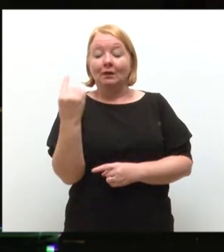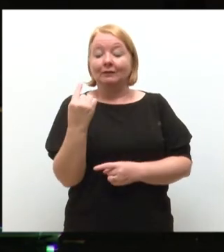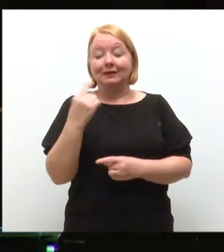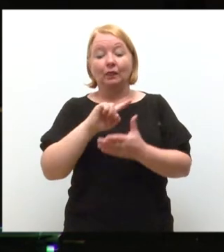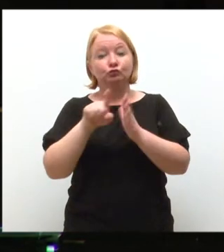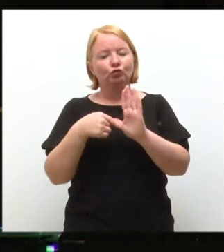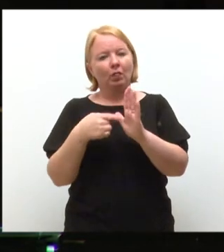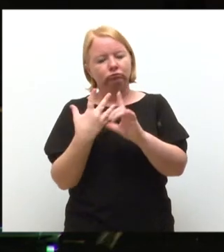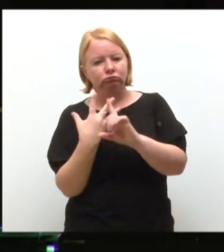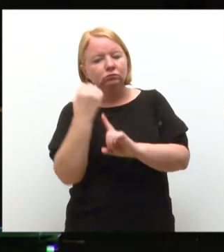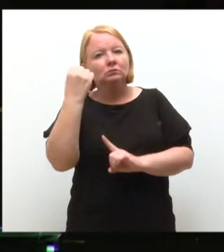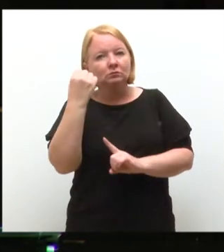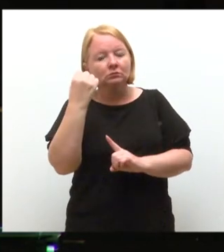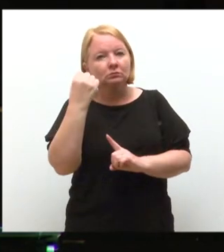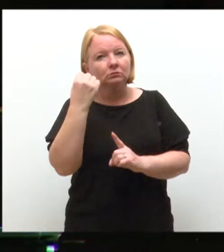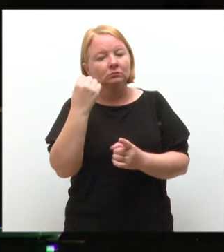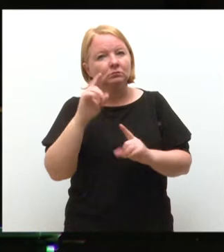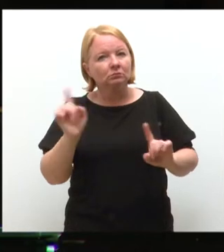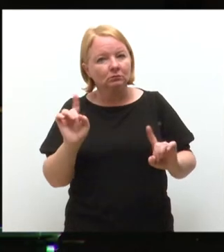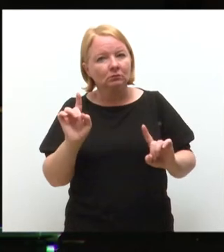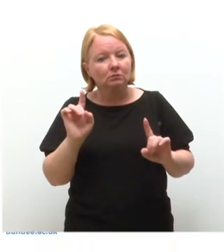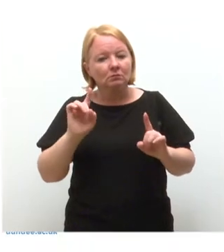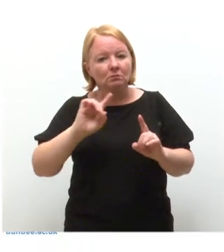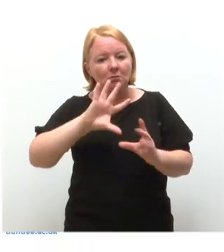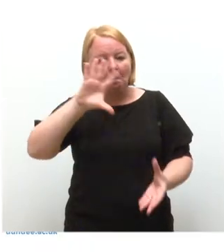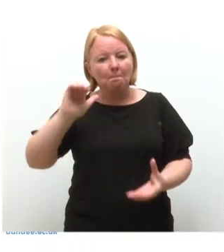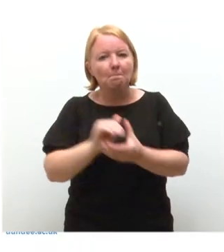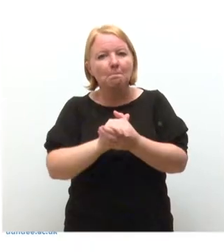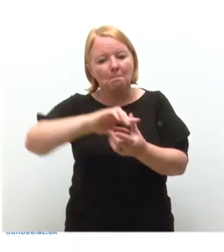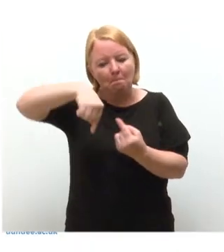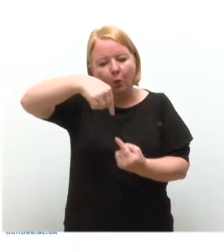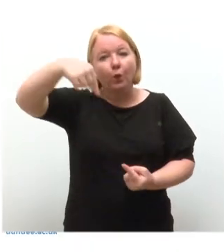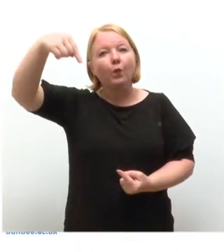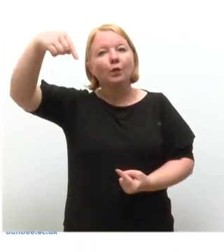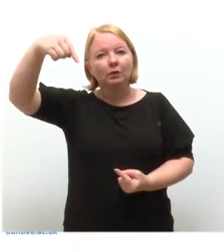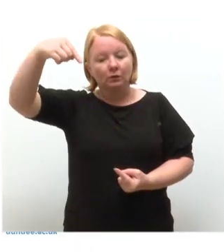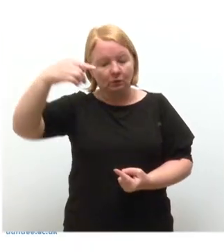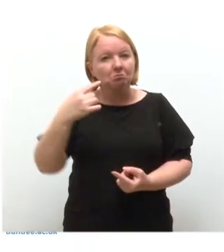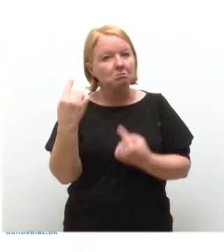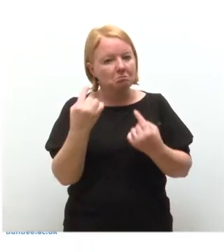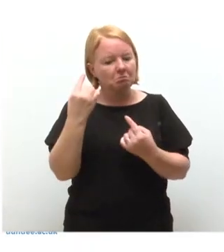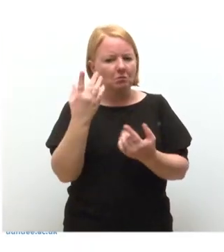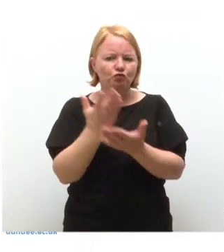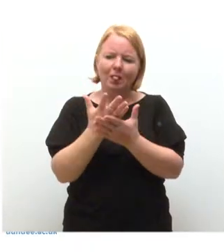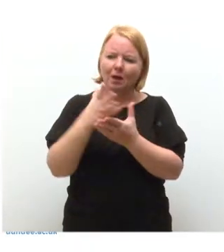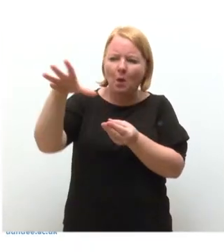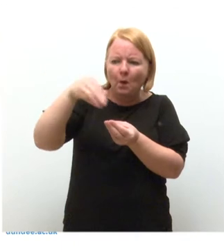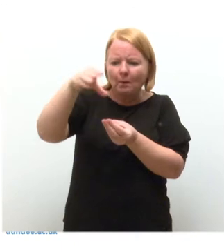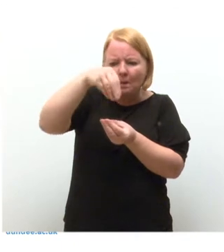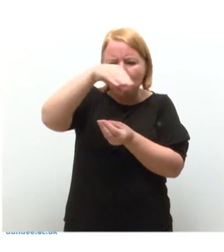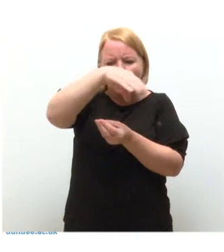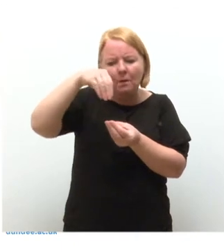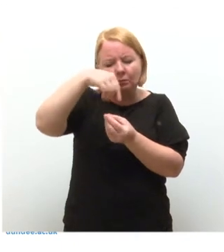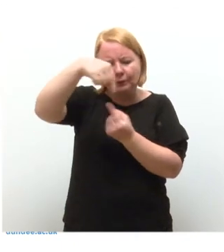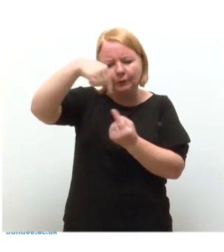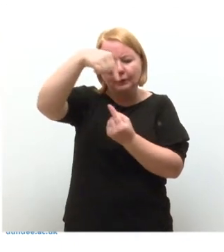breakthrough when she discovered pulsars. Pulsars are highly magnetised, rotating neutron